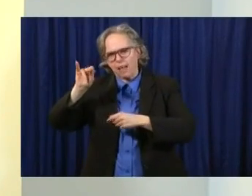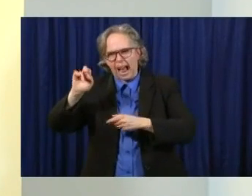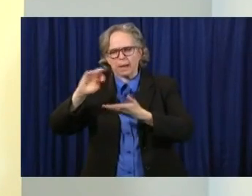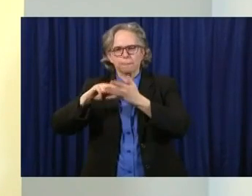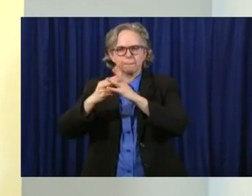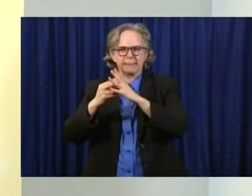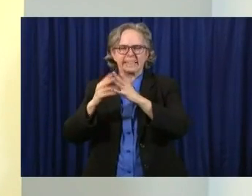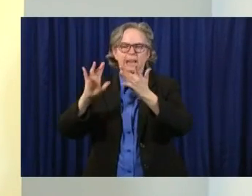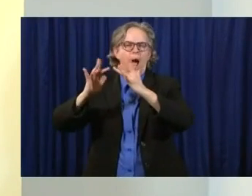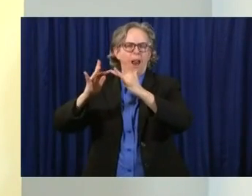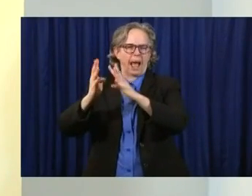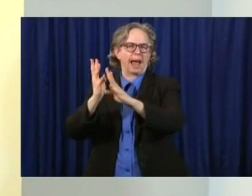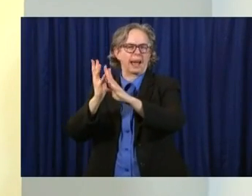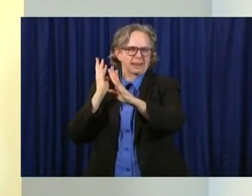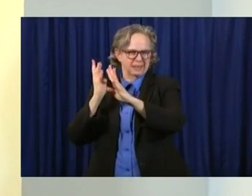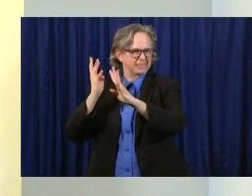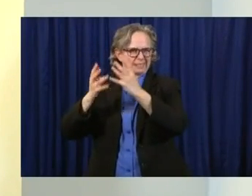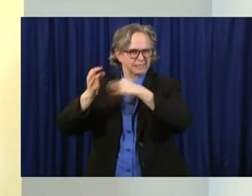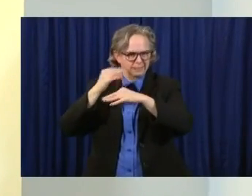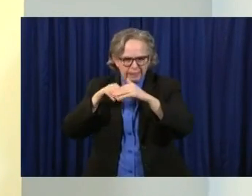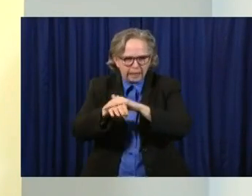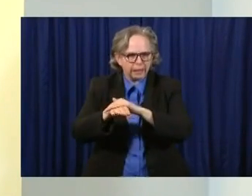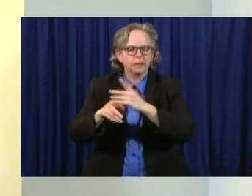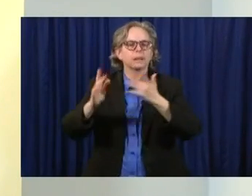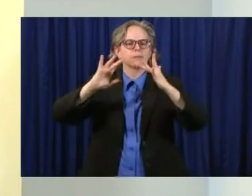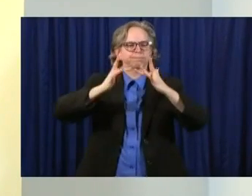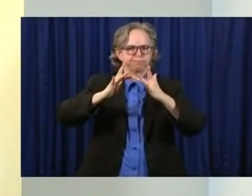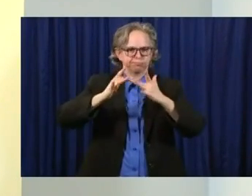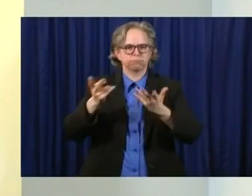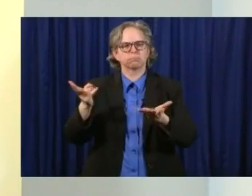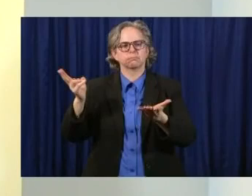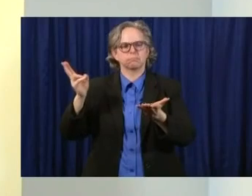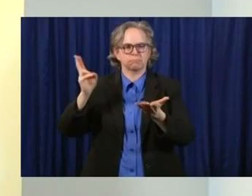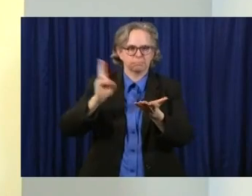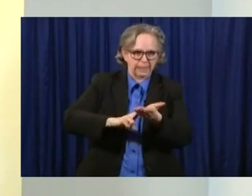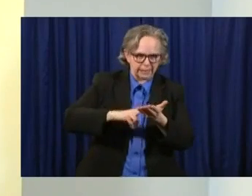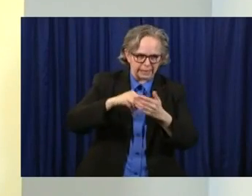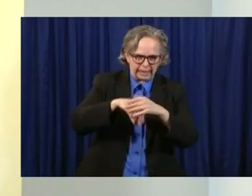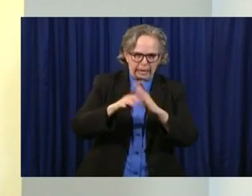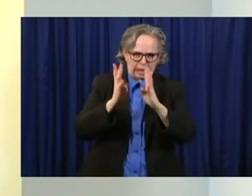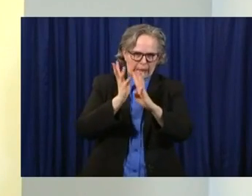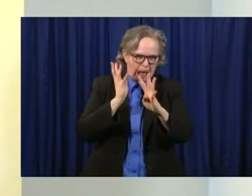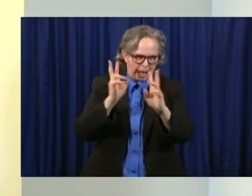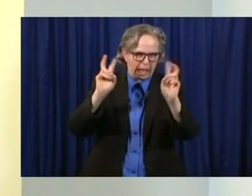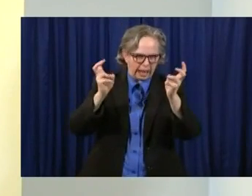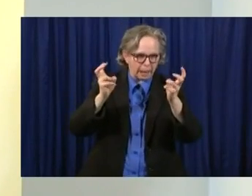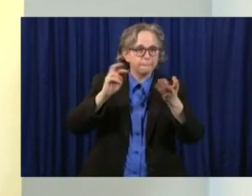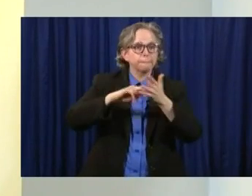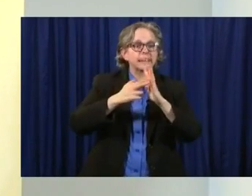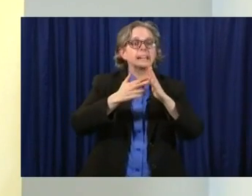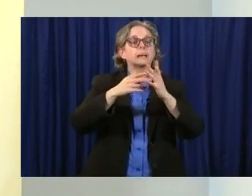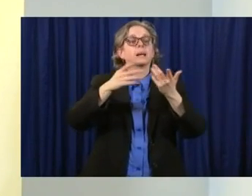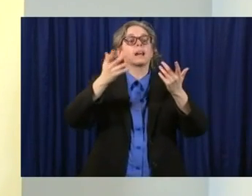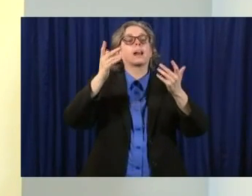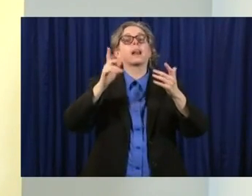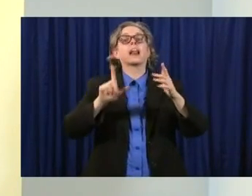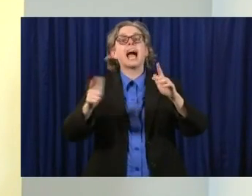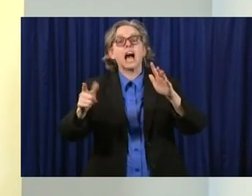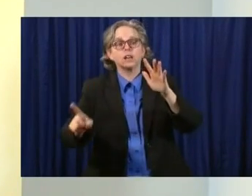They can make their reservations, and we can work through that process to make it efficient for everybody as they begin to re-engage.